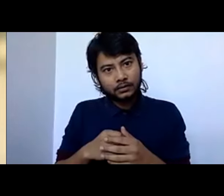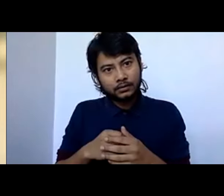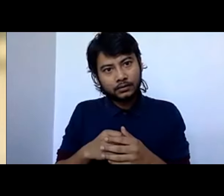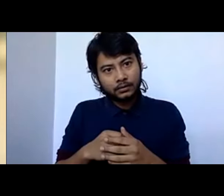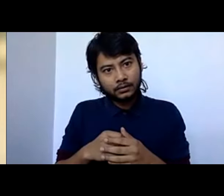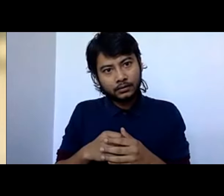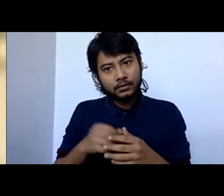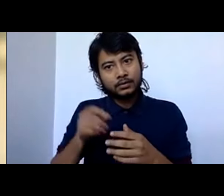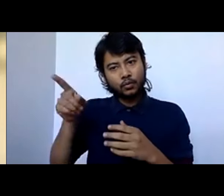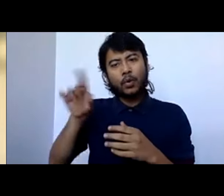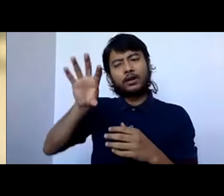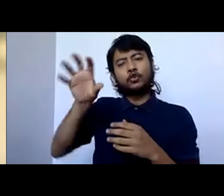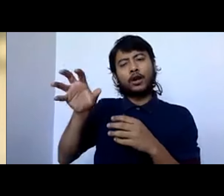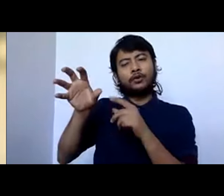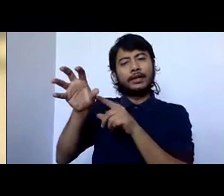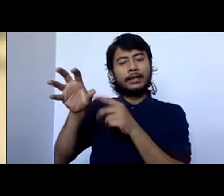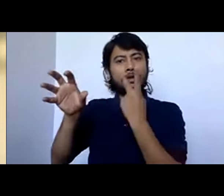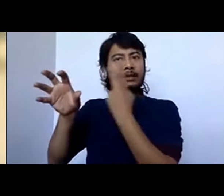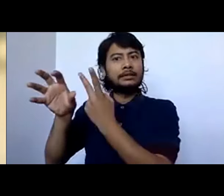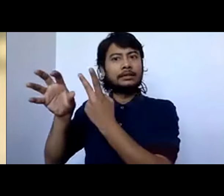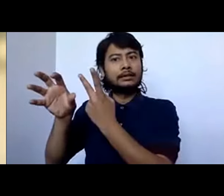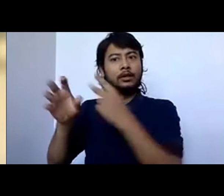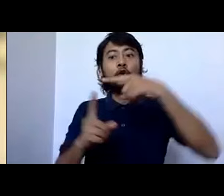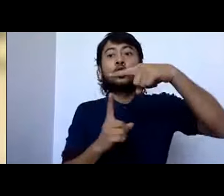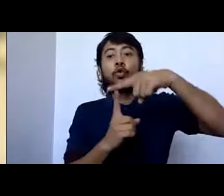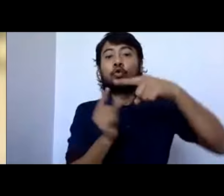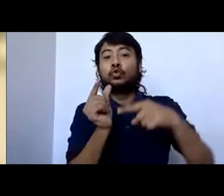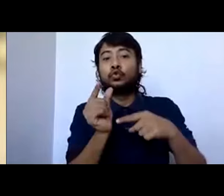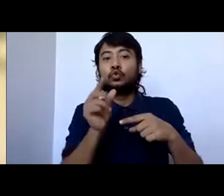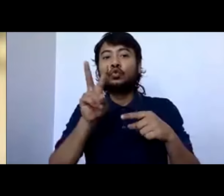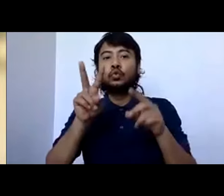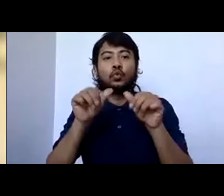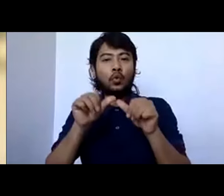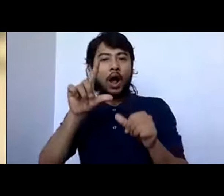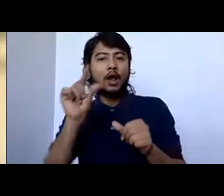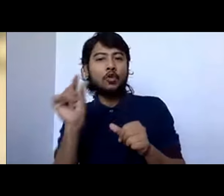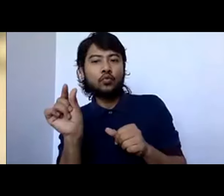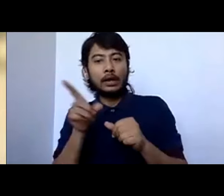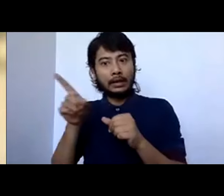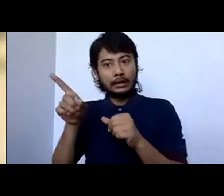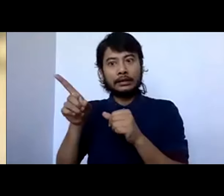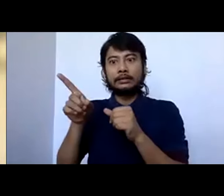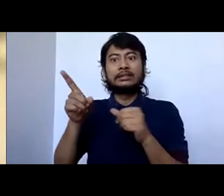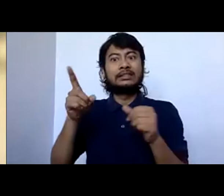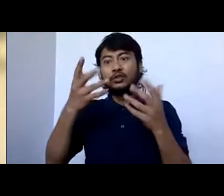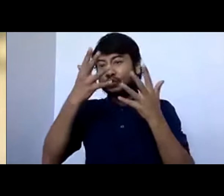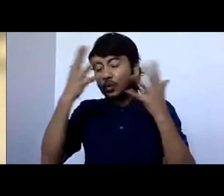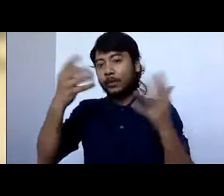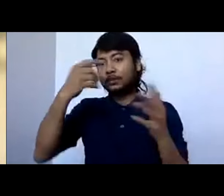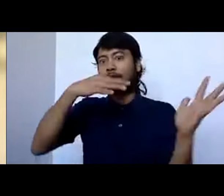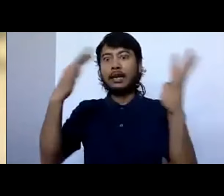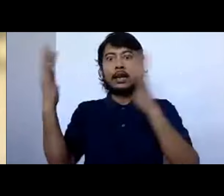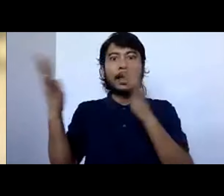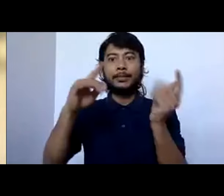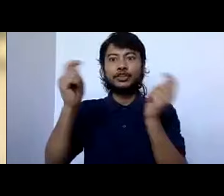years it will get to a point where people from Tuvalu will have to migrate to other countries to survive. And that's what I mean.